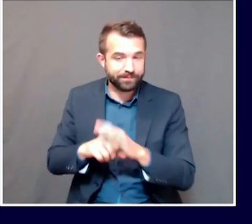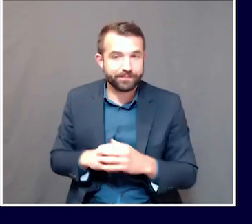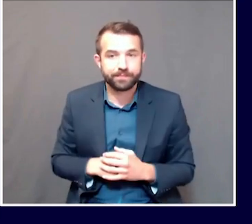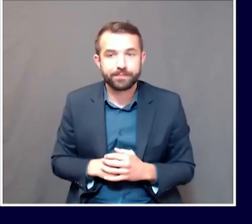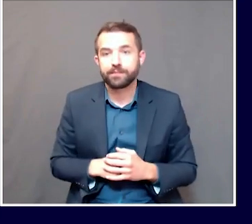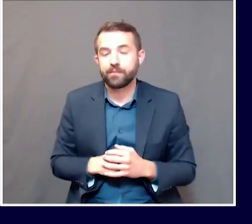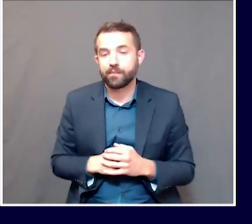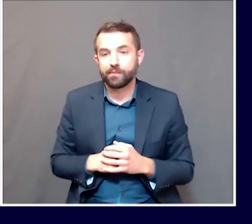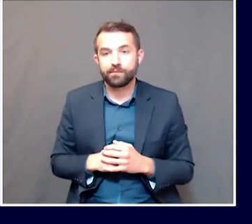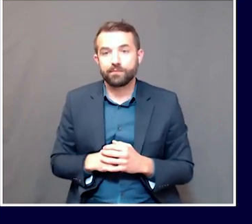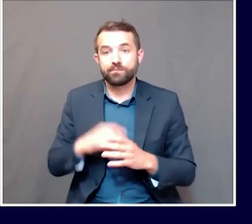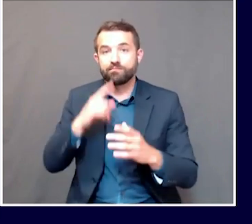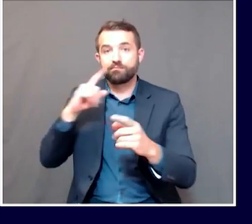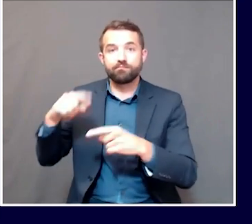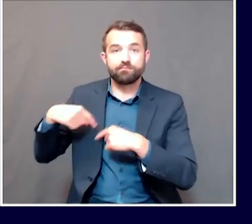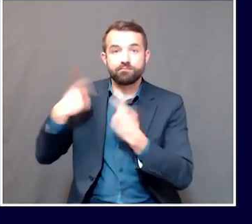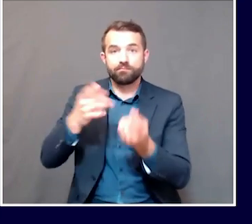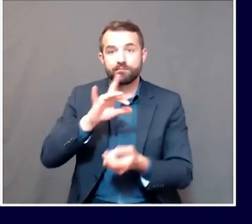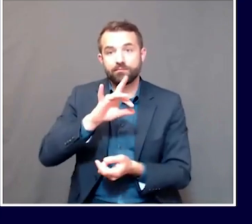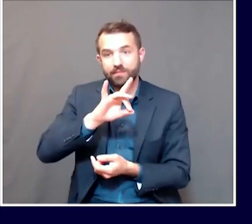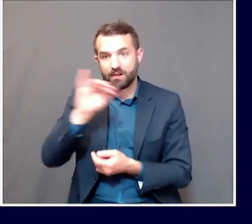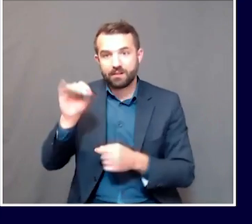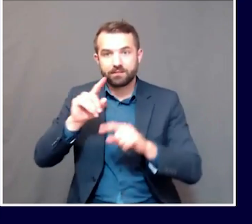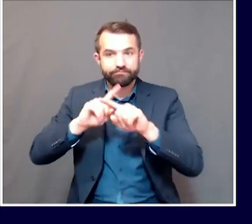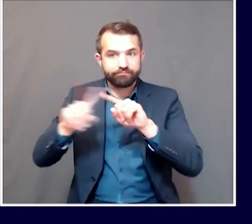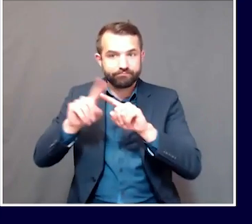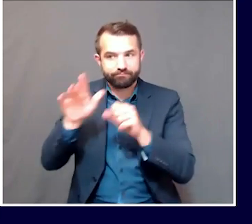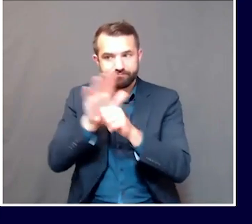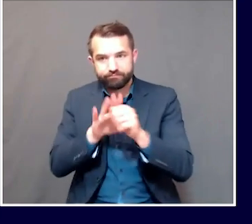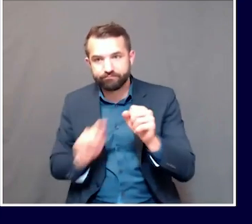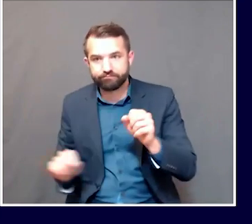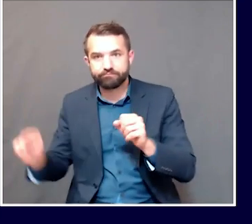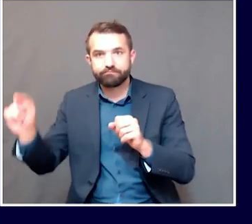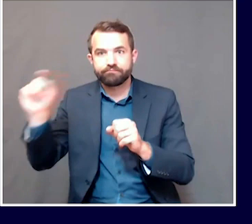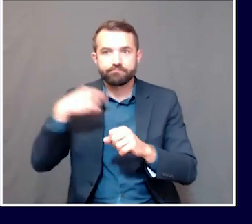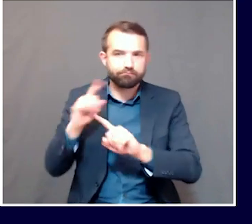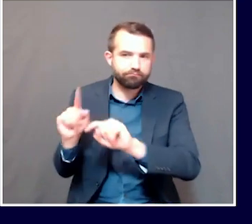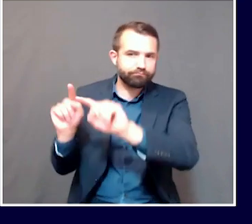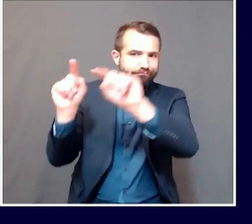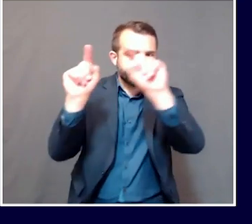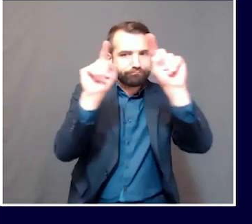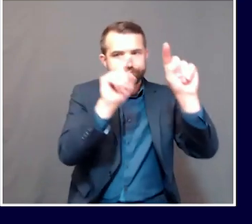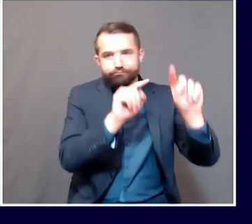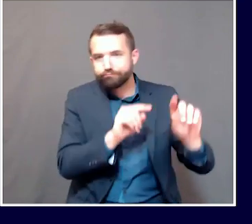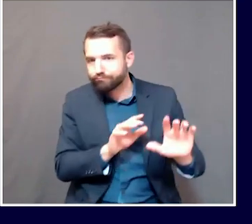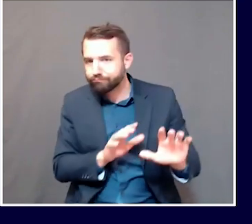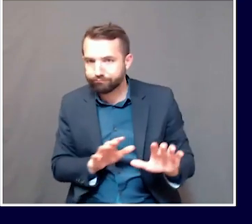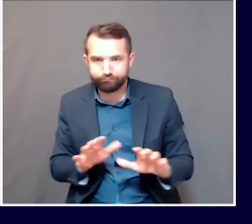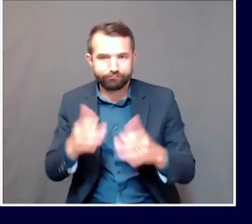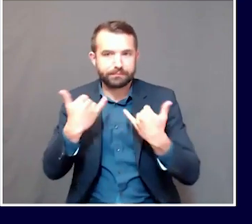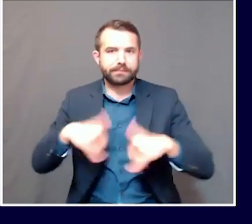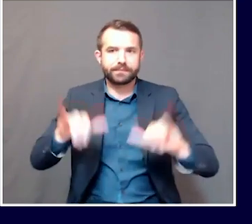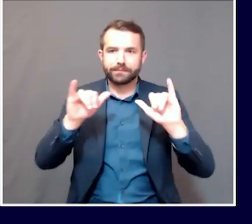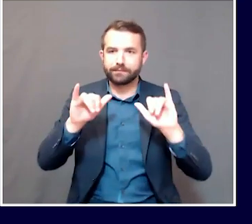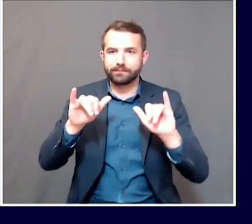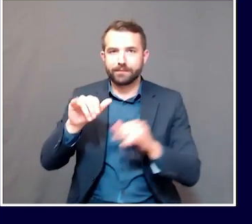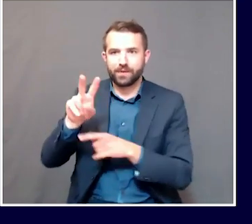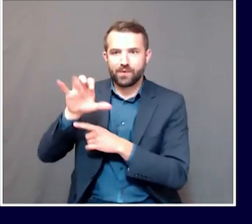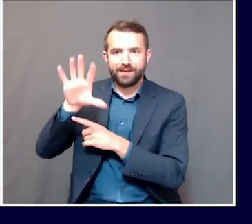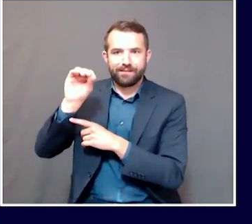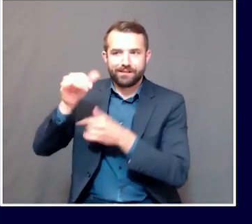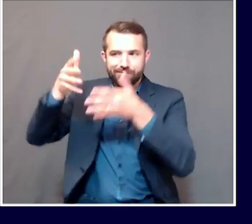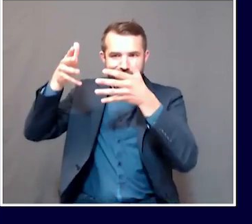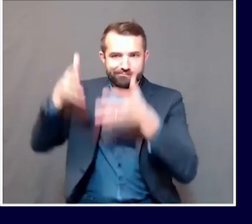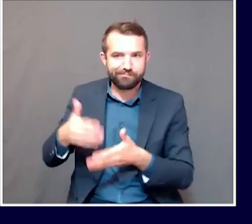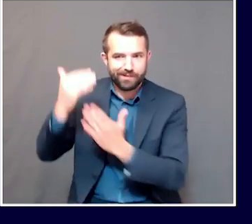missions statewide. As always, they have more work ahead of them and nearly 250 additional healthcare workers on the